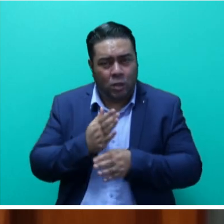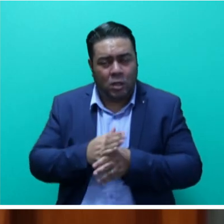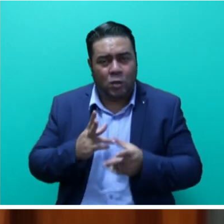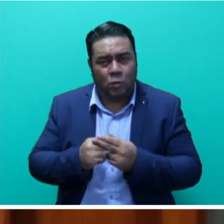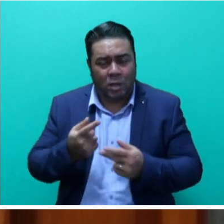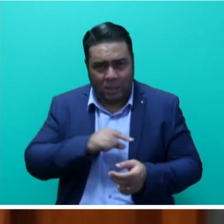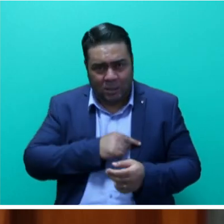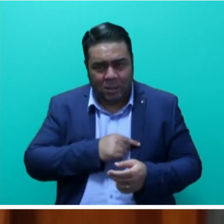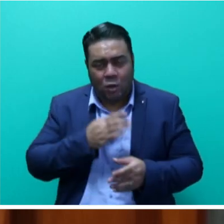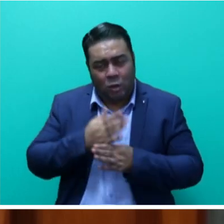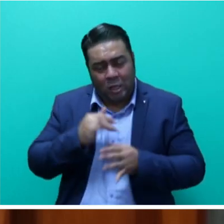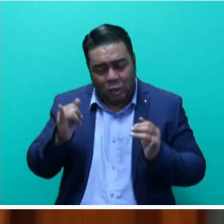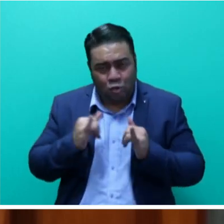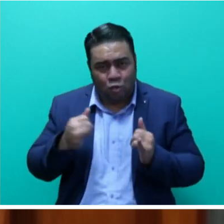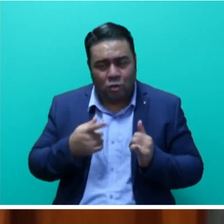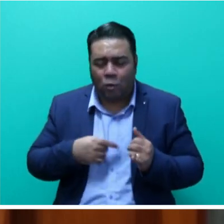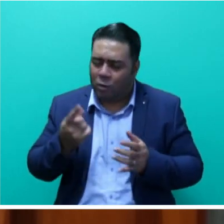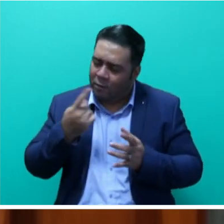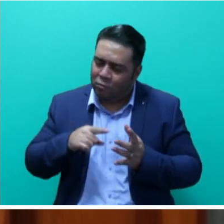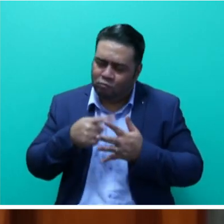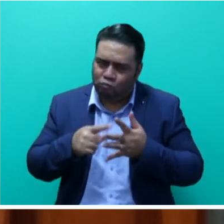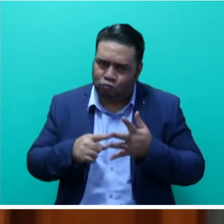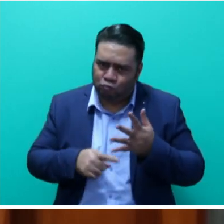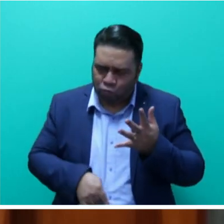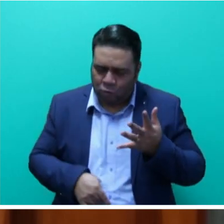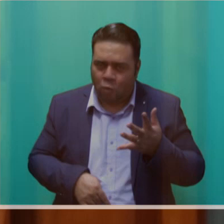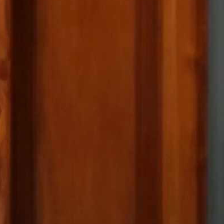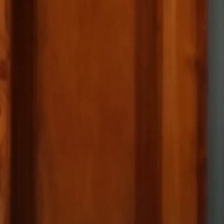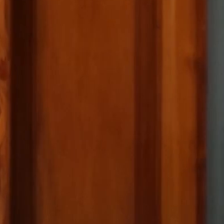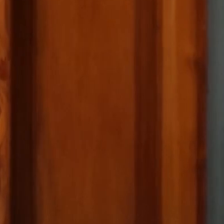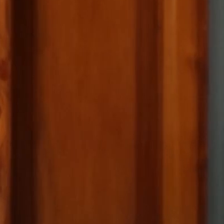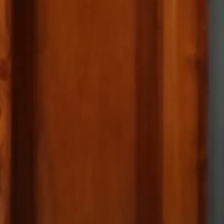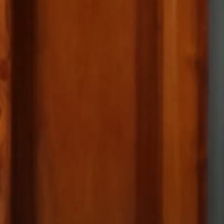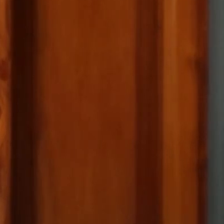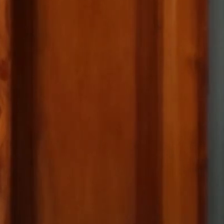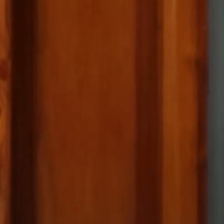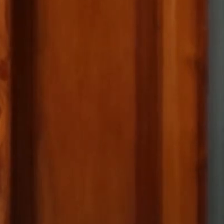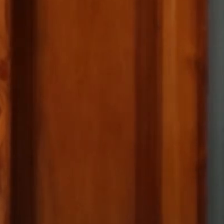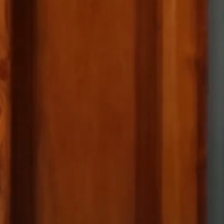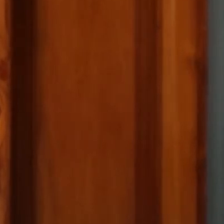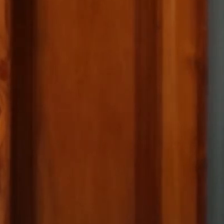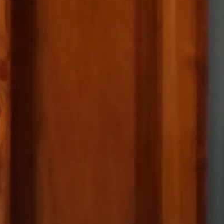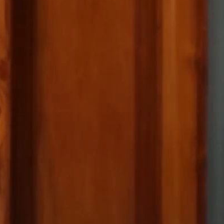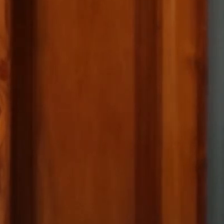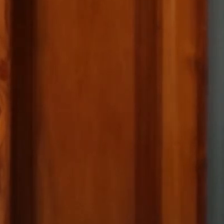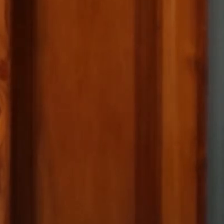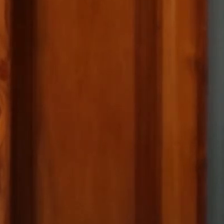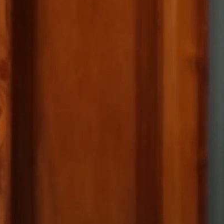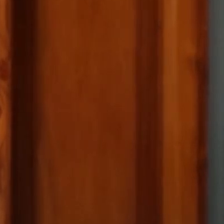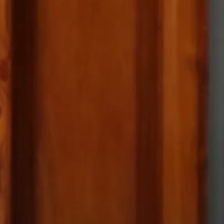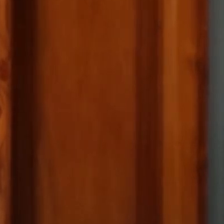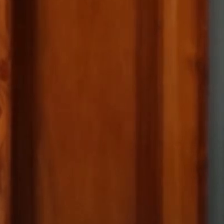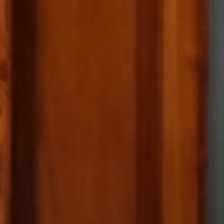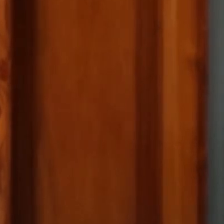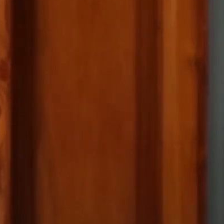on the issues we have mentioned. Mr Speaker, sir, I would also like to place on record that the ministerial conference was